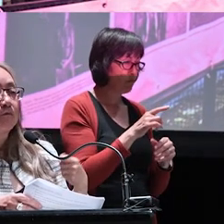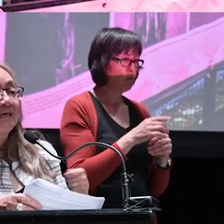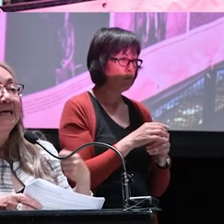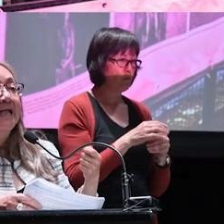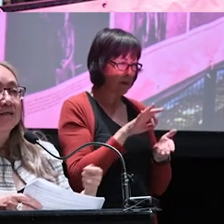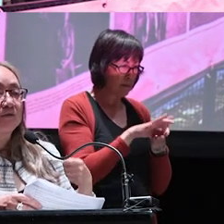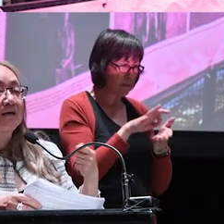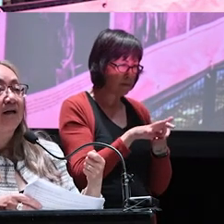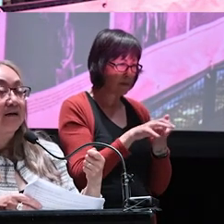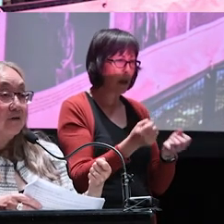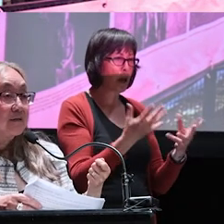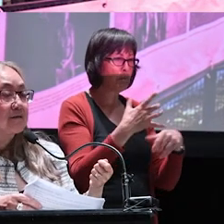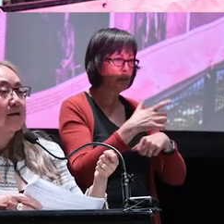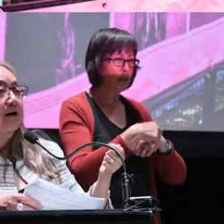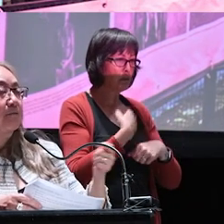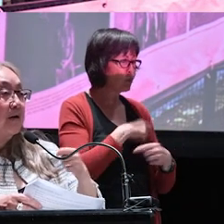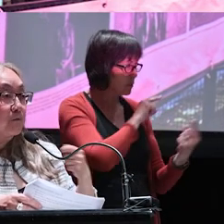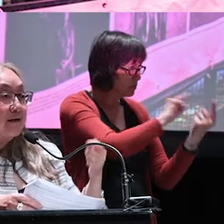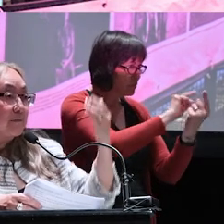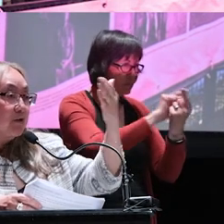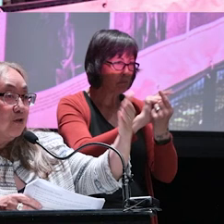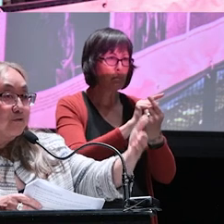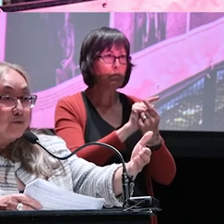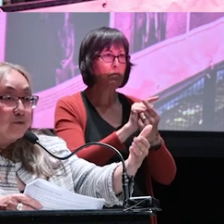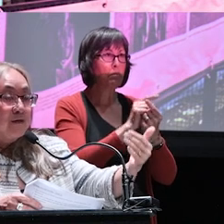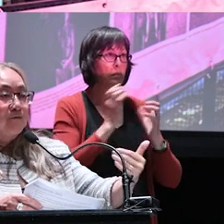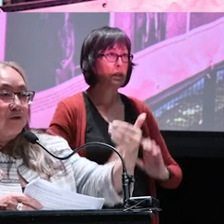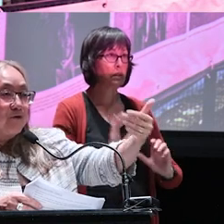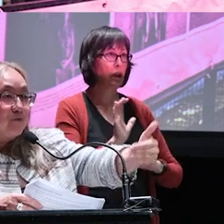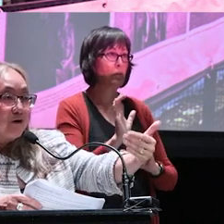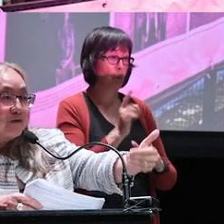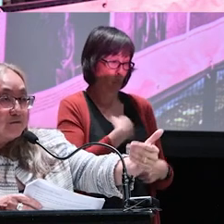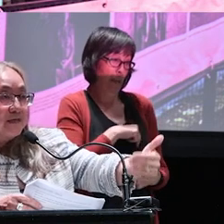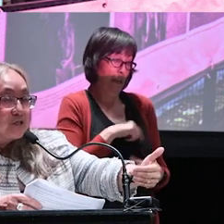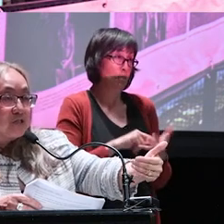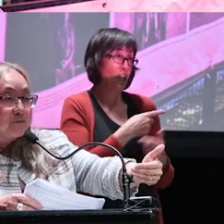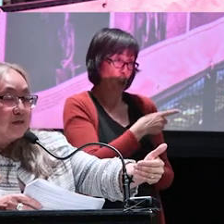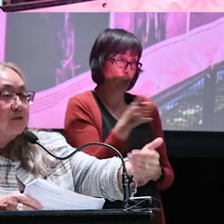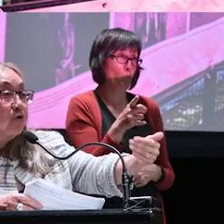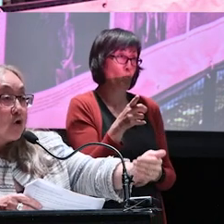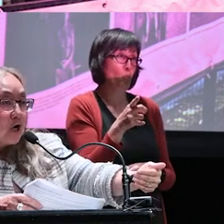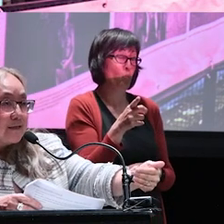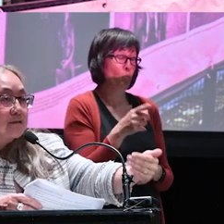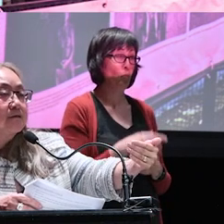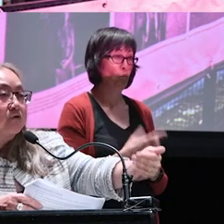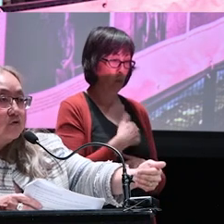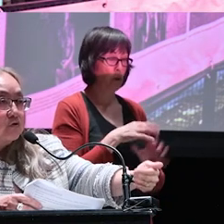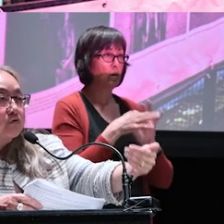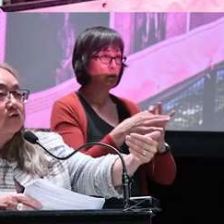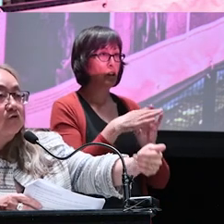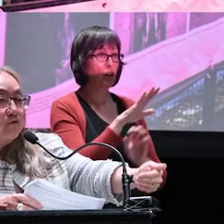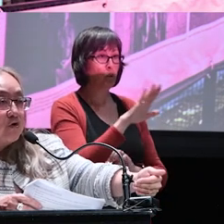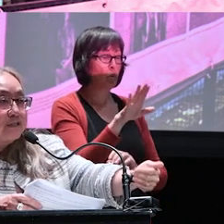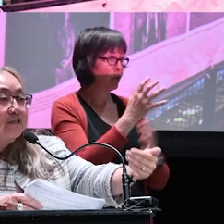that we connect with Calgarians, and by we, I mean all of you with whom we are in relationship with, your audiences, your